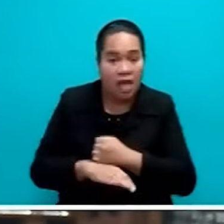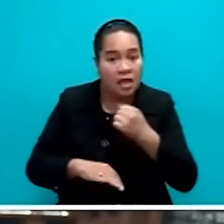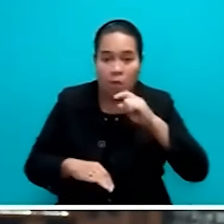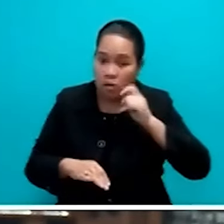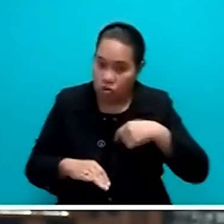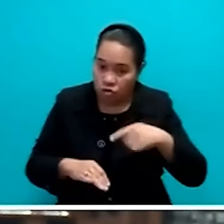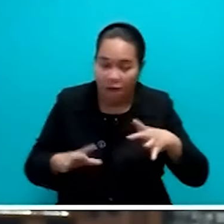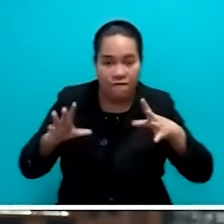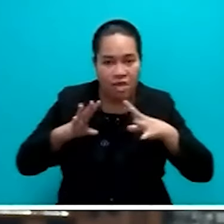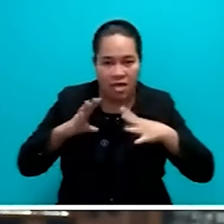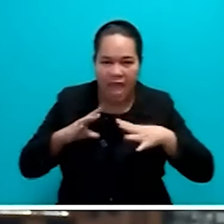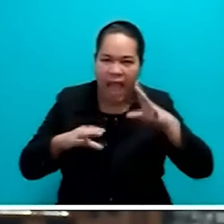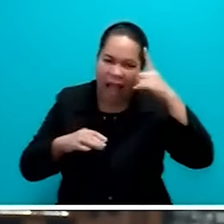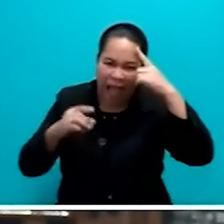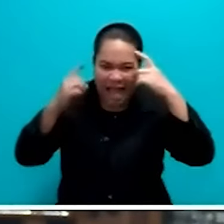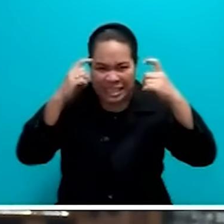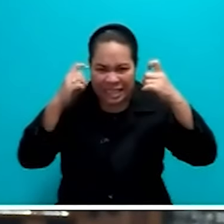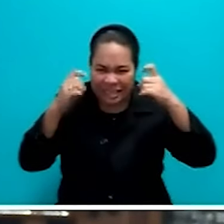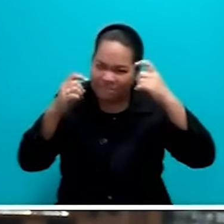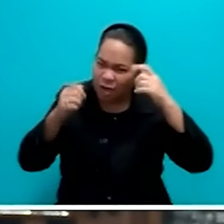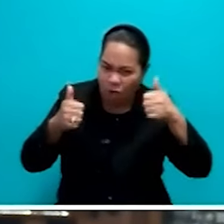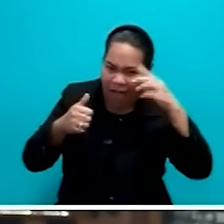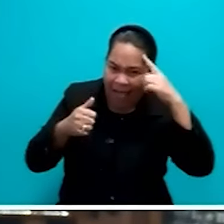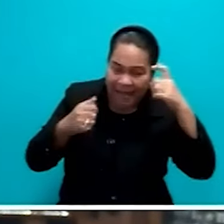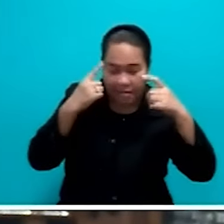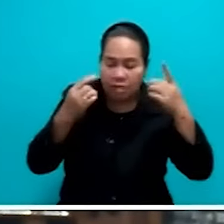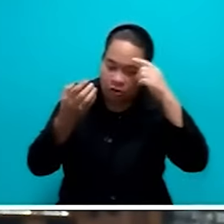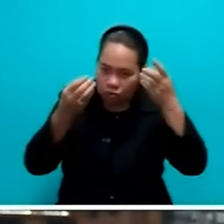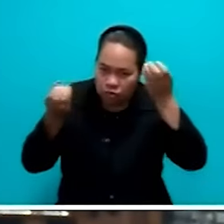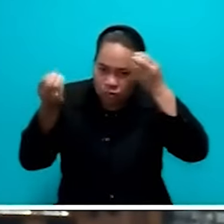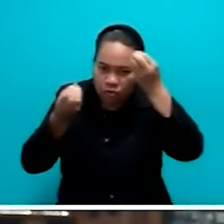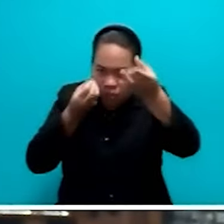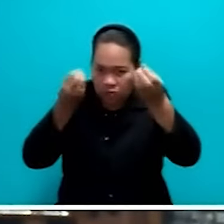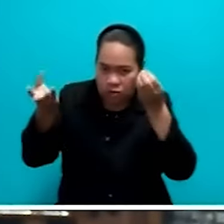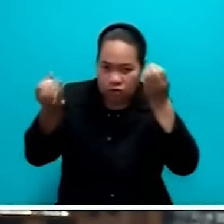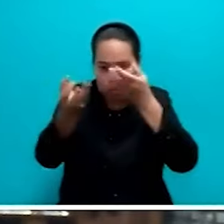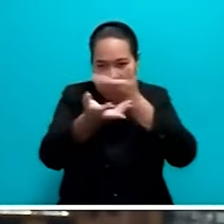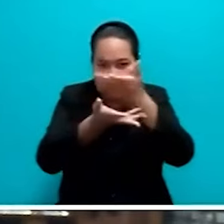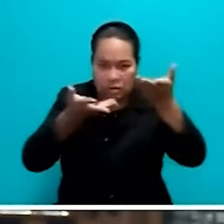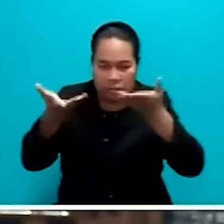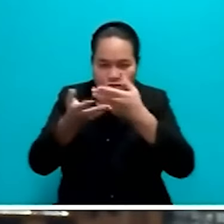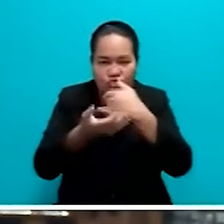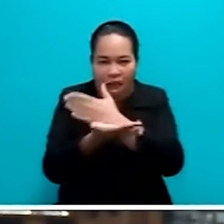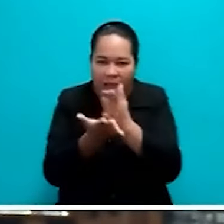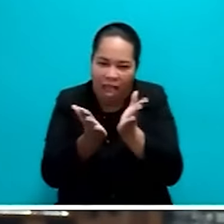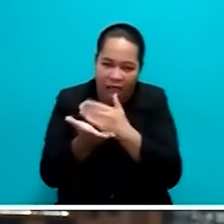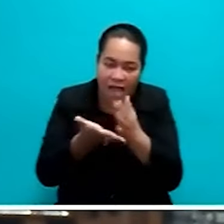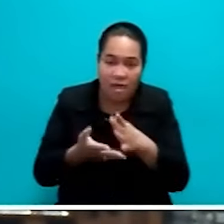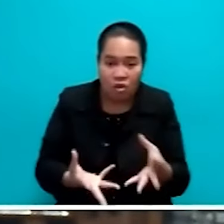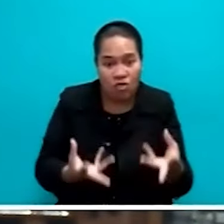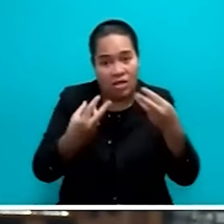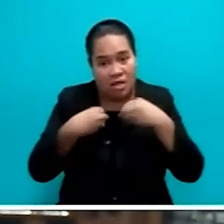encourage the free exchange of ideas and criticisms. Mr. Speaker, only this week we received